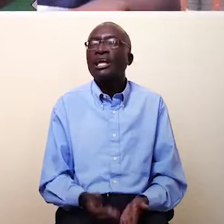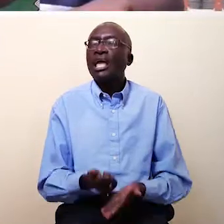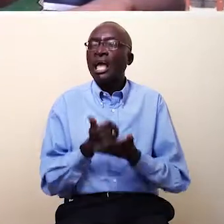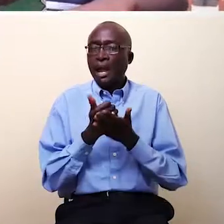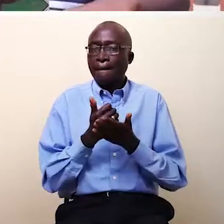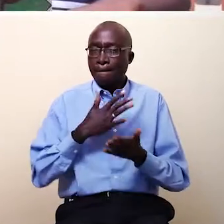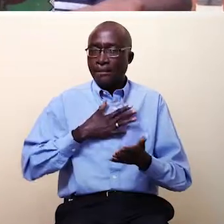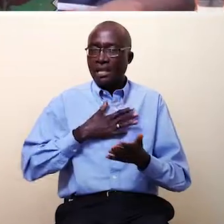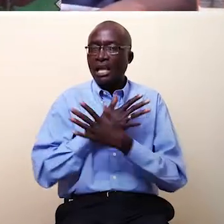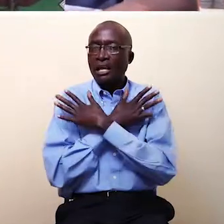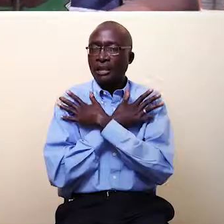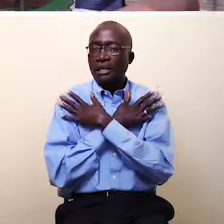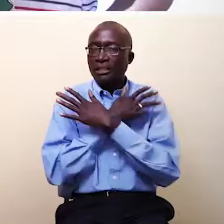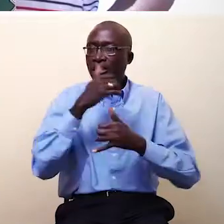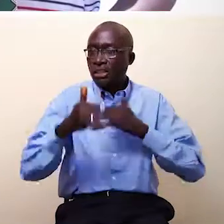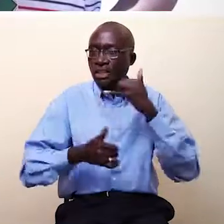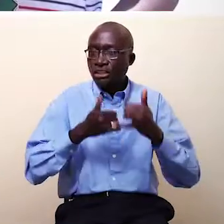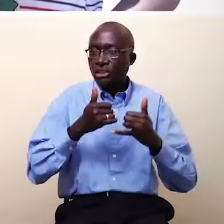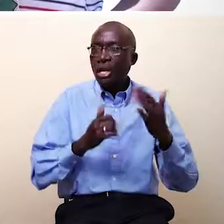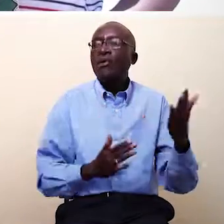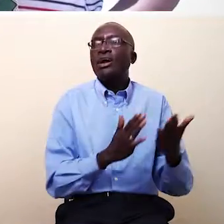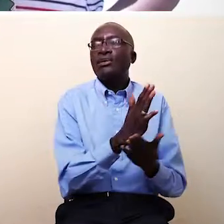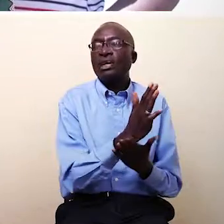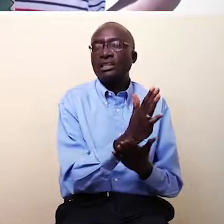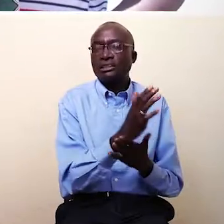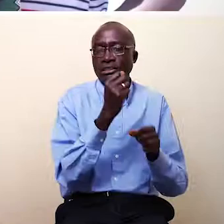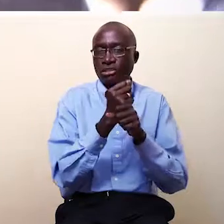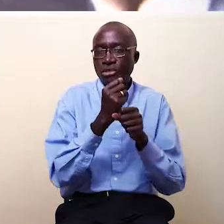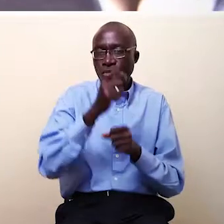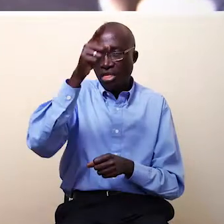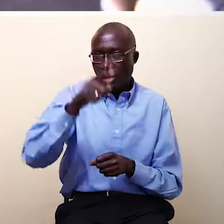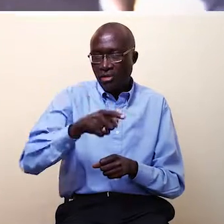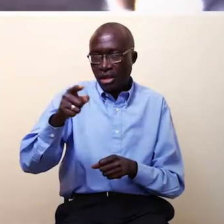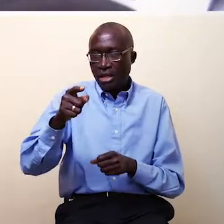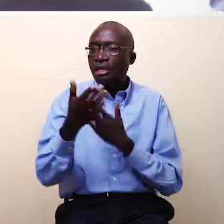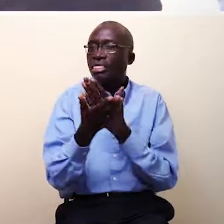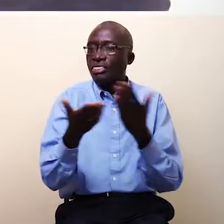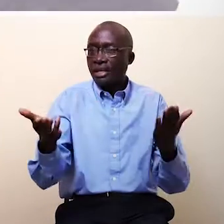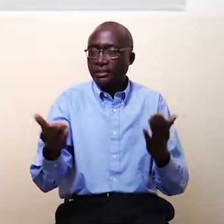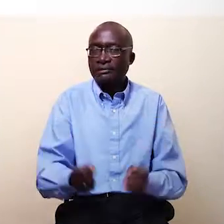Help me and my friends enjoy our rights. Do the right thing.